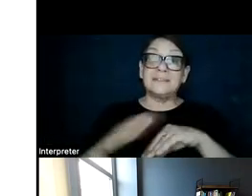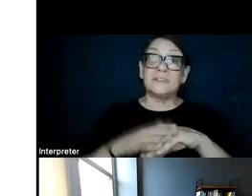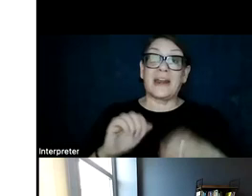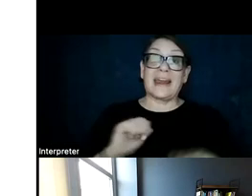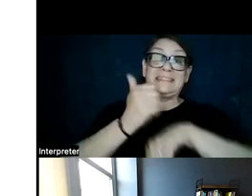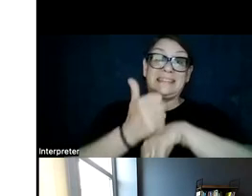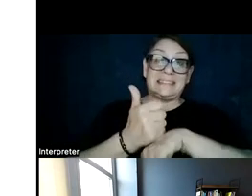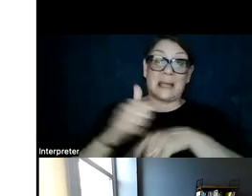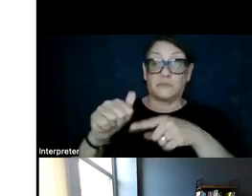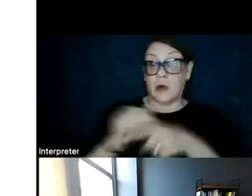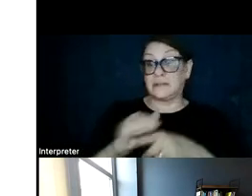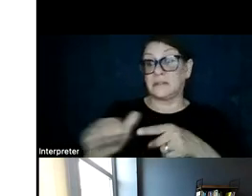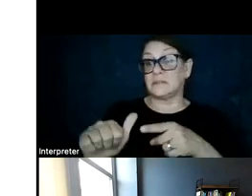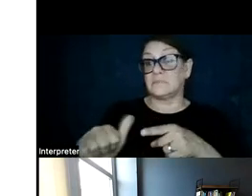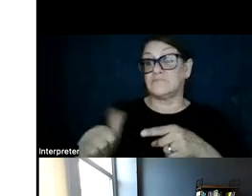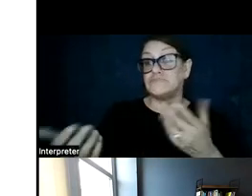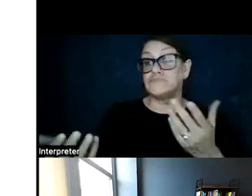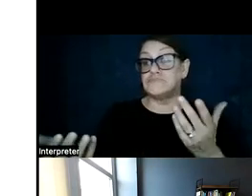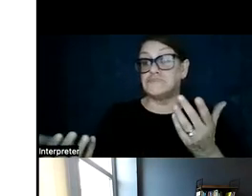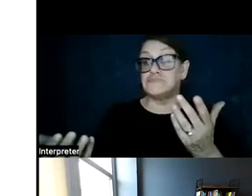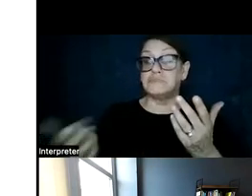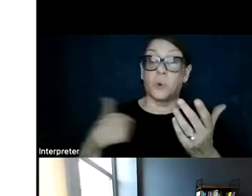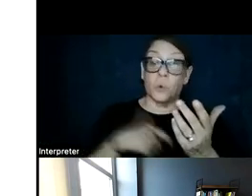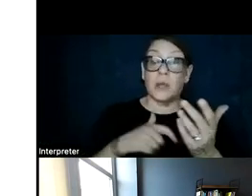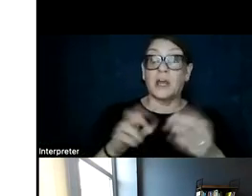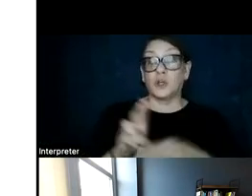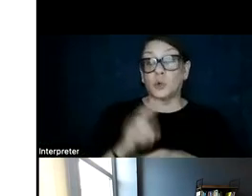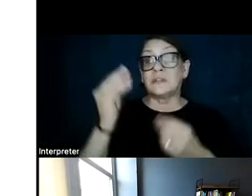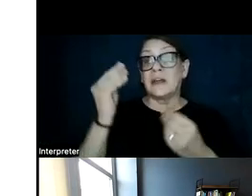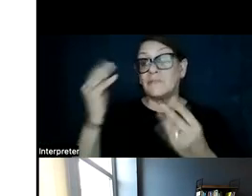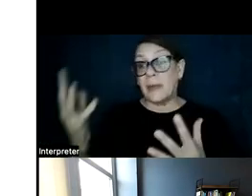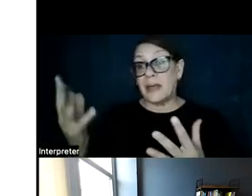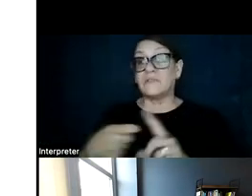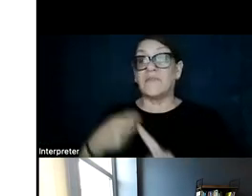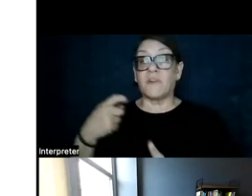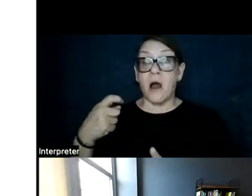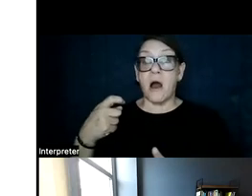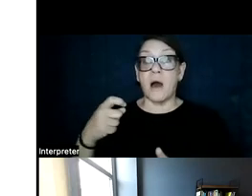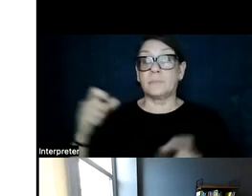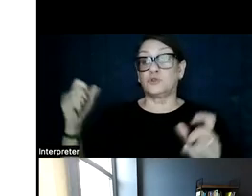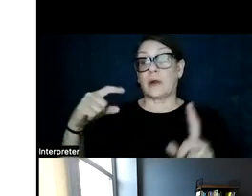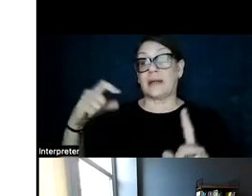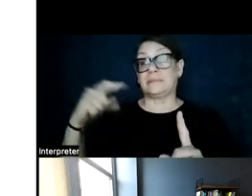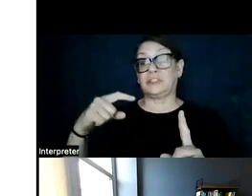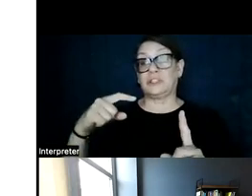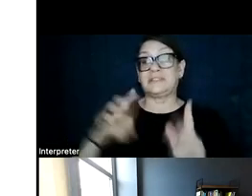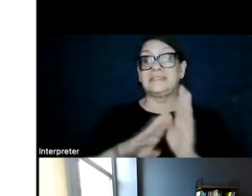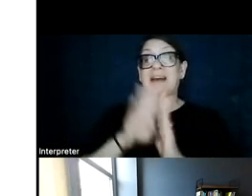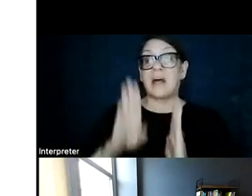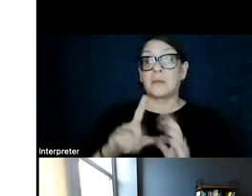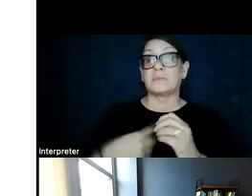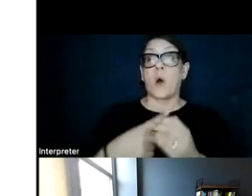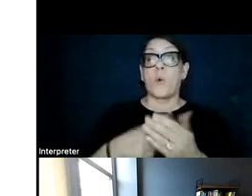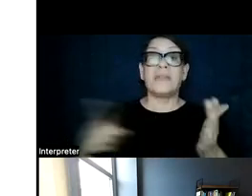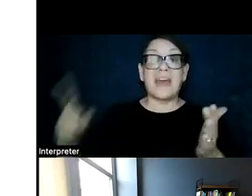practice. We used information essentially from transmission developers on what they consider to be the